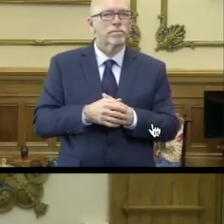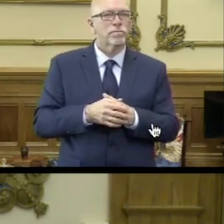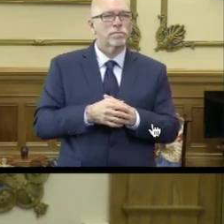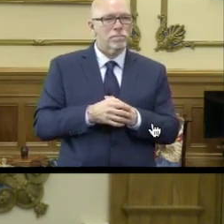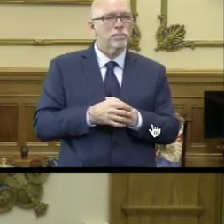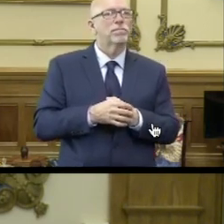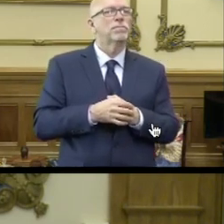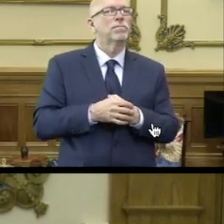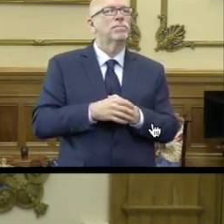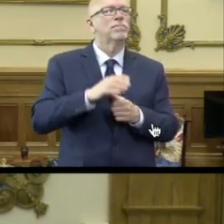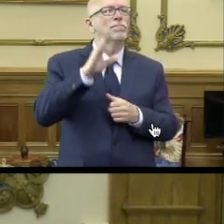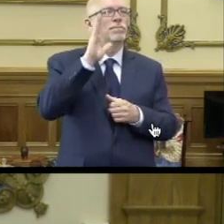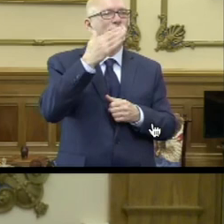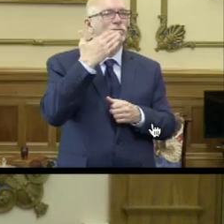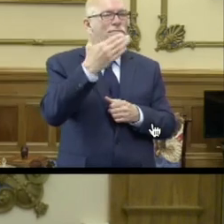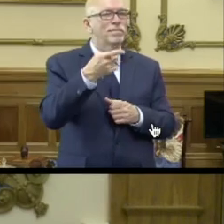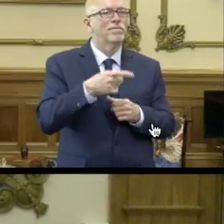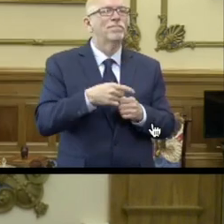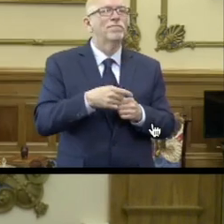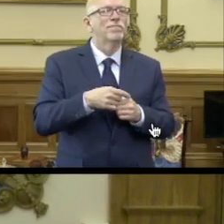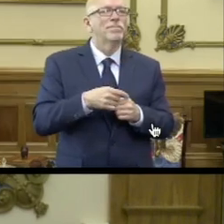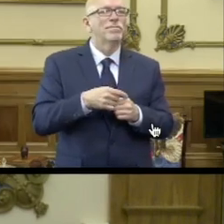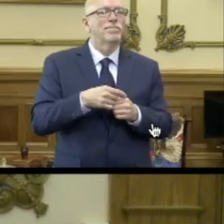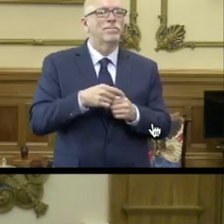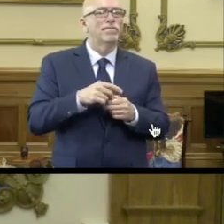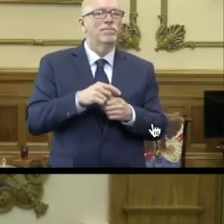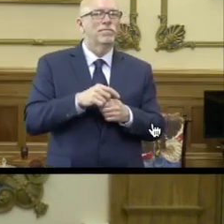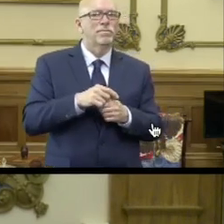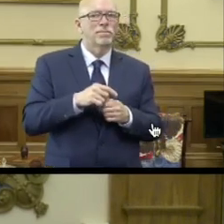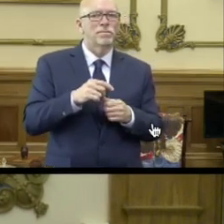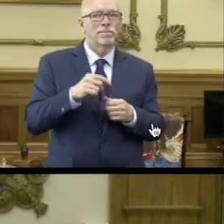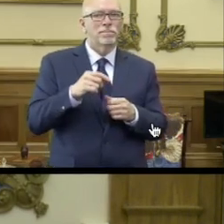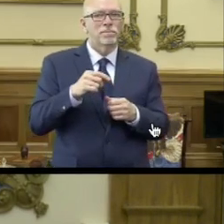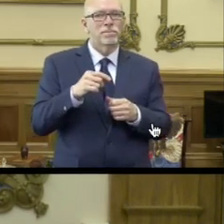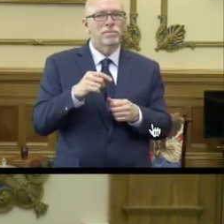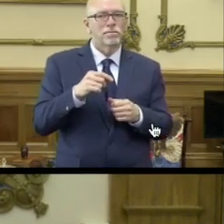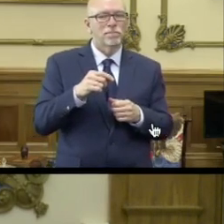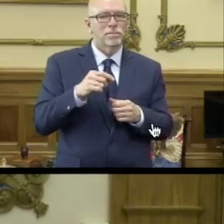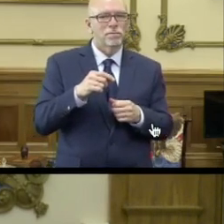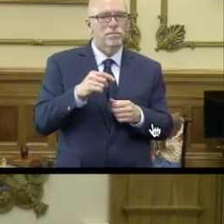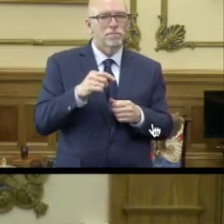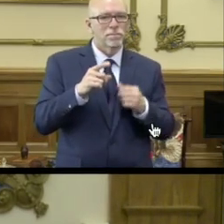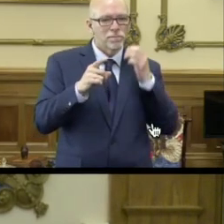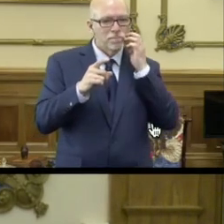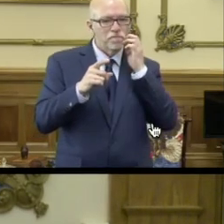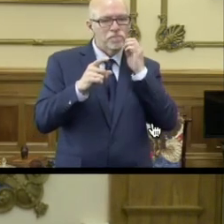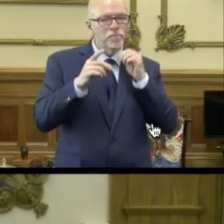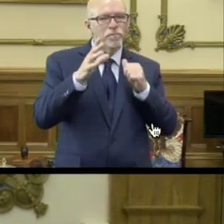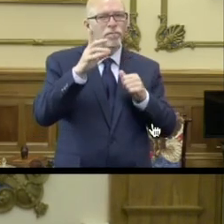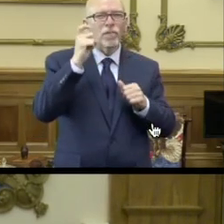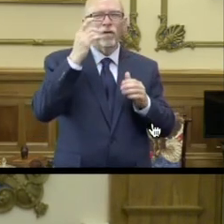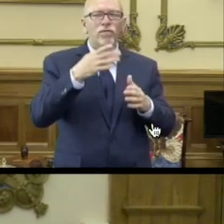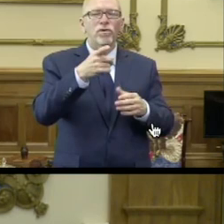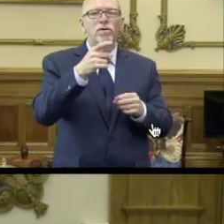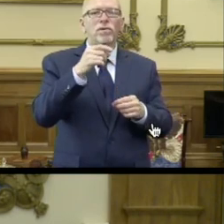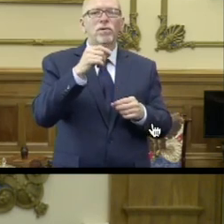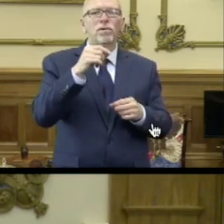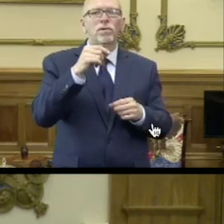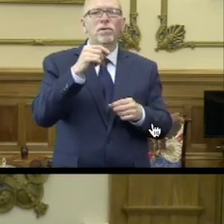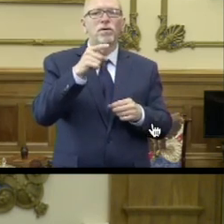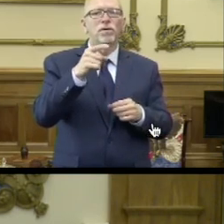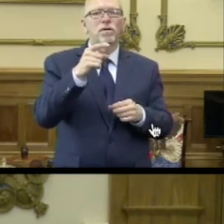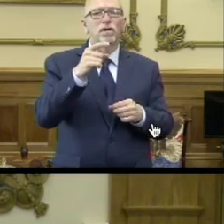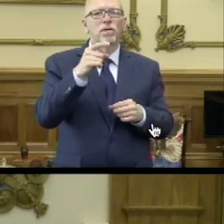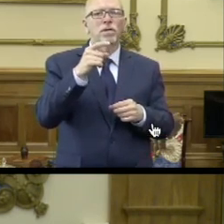Oh, thank you. I'm sorry about that. had to unmute the phone. Governor, Porter